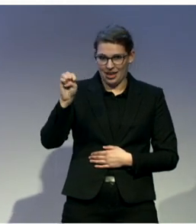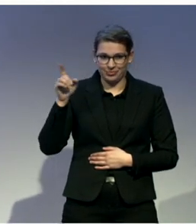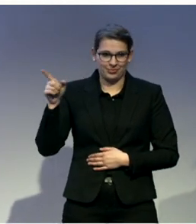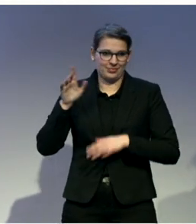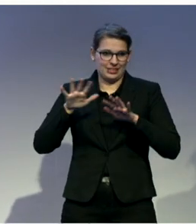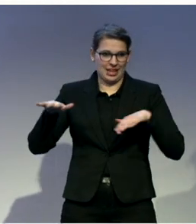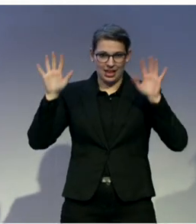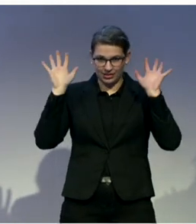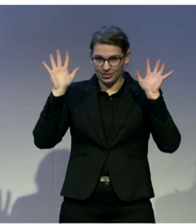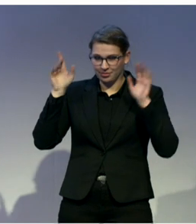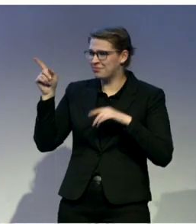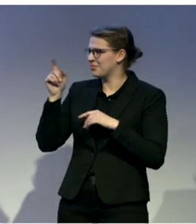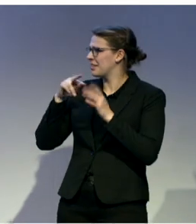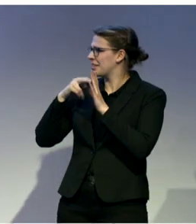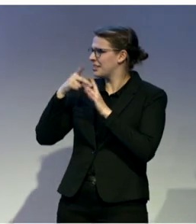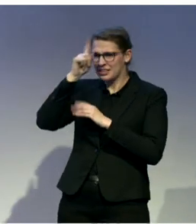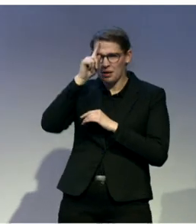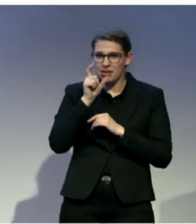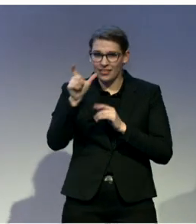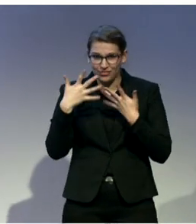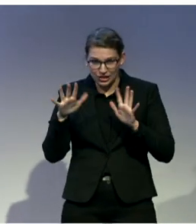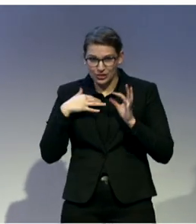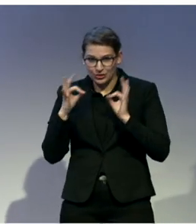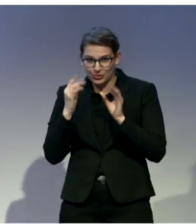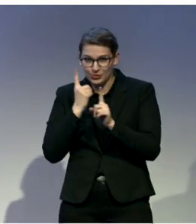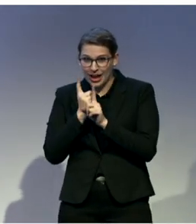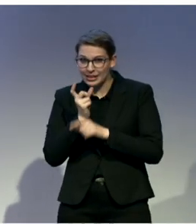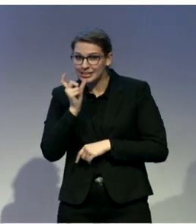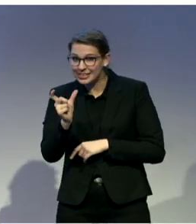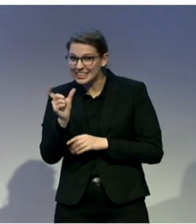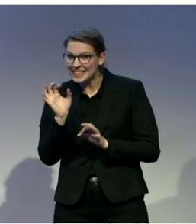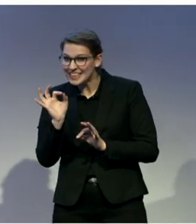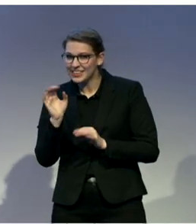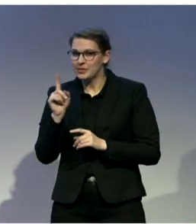No, no. To the other side. You're giving it? You're Great.